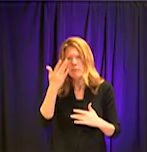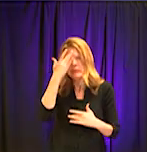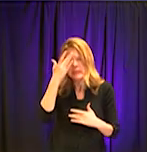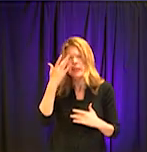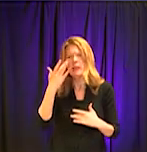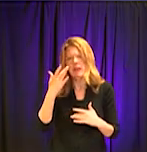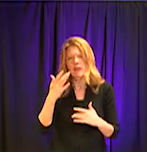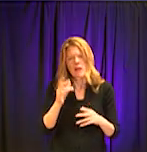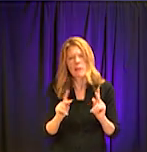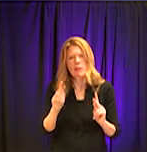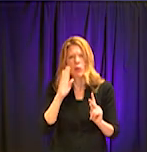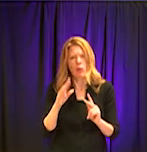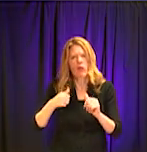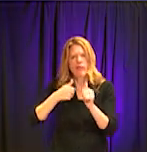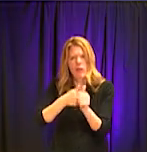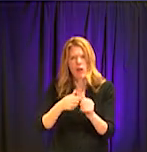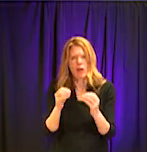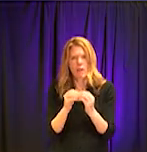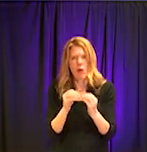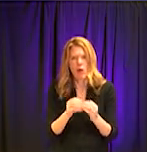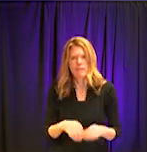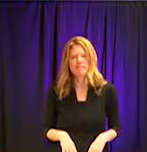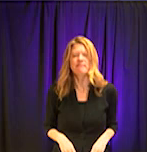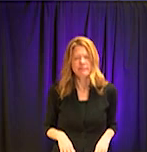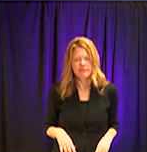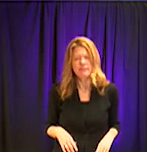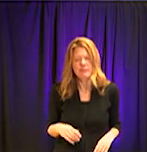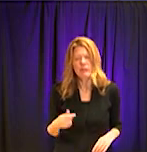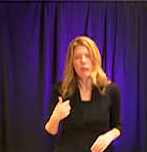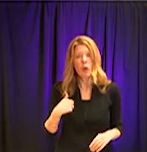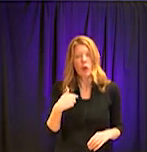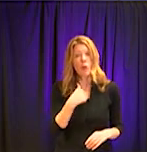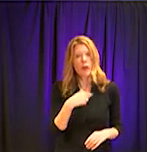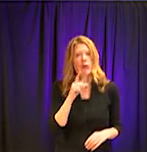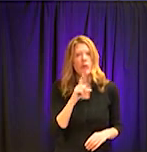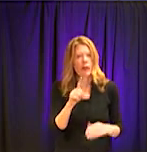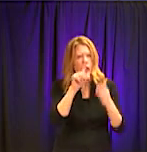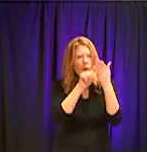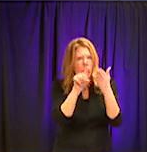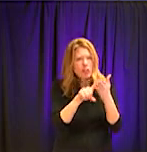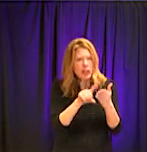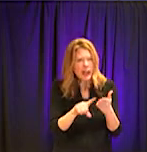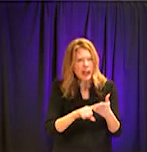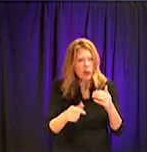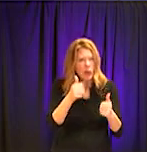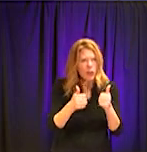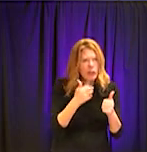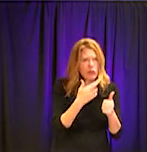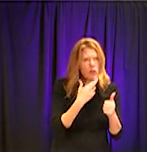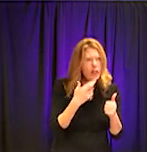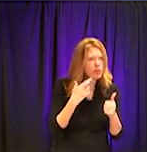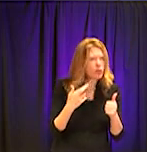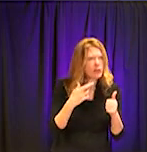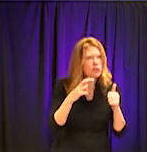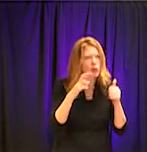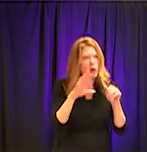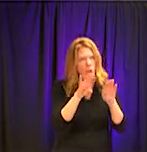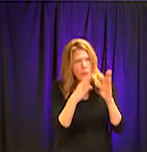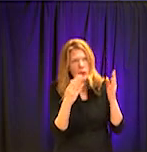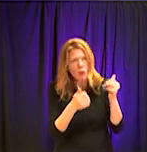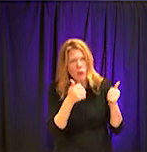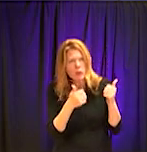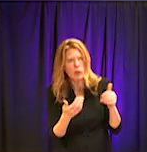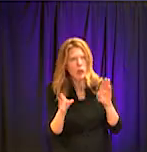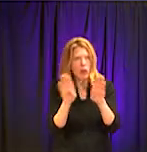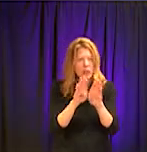those. But we decided that if, for it to be uniformly applied, that we needed to take action.